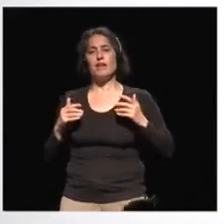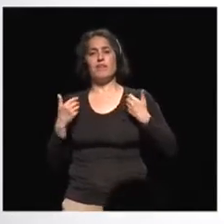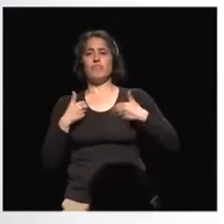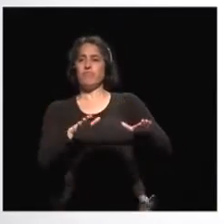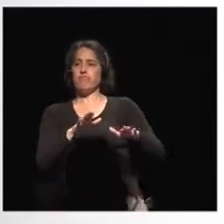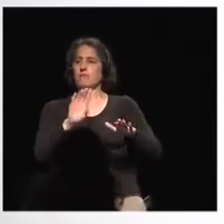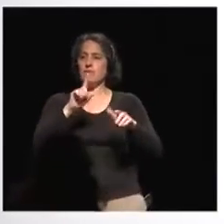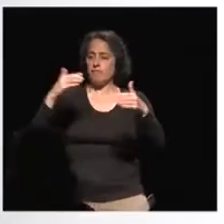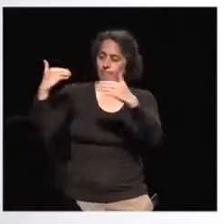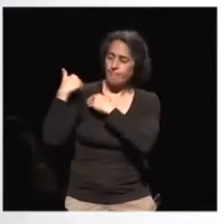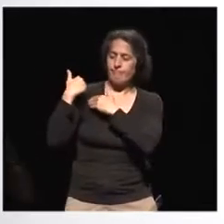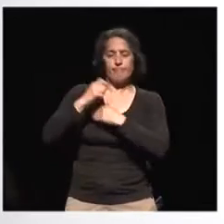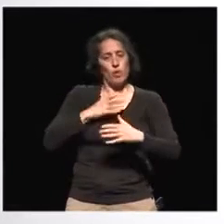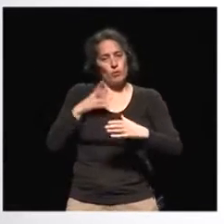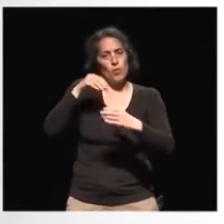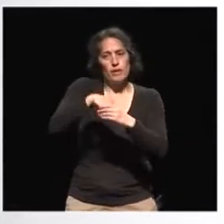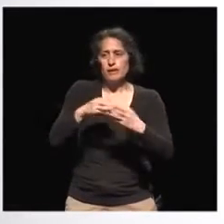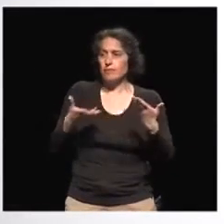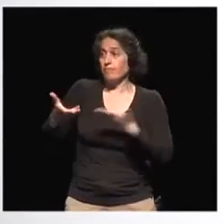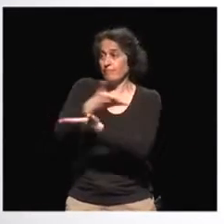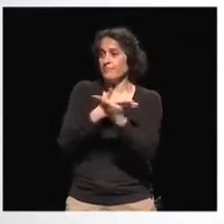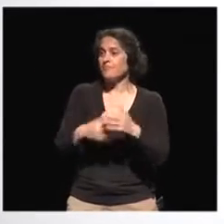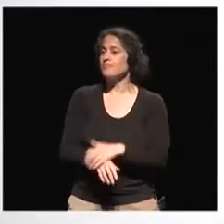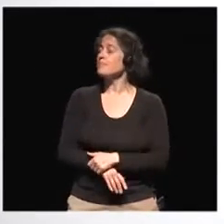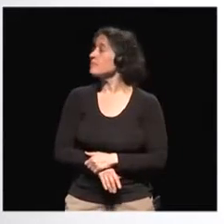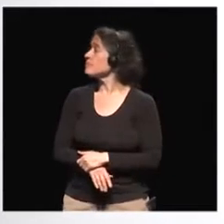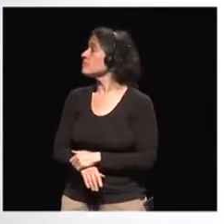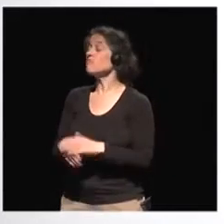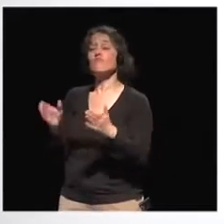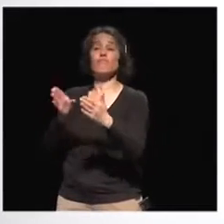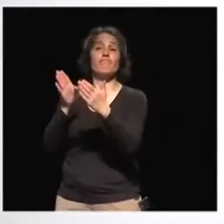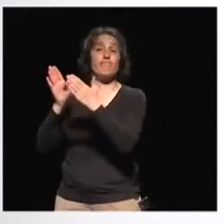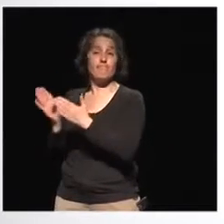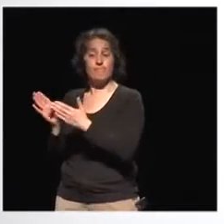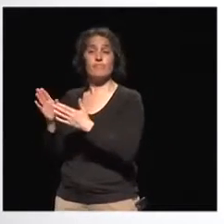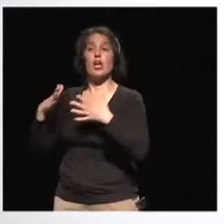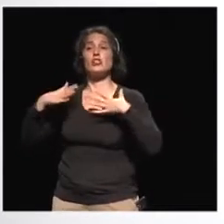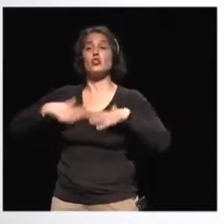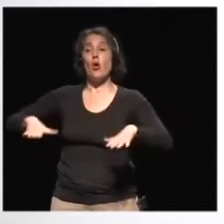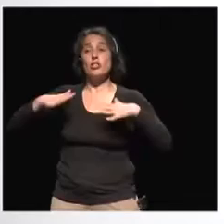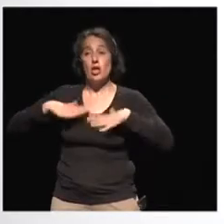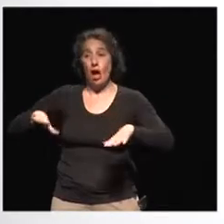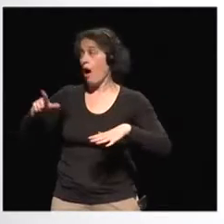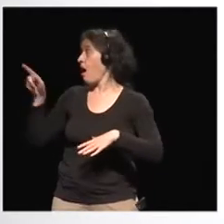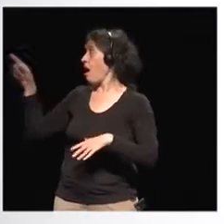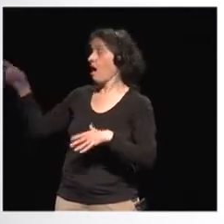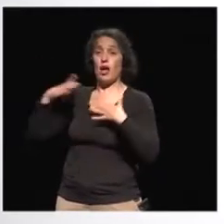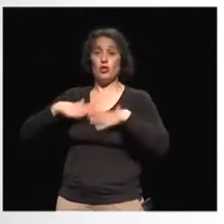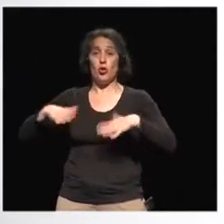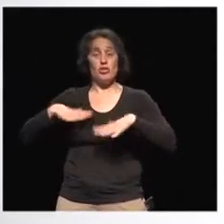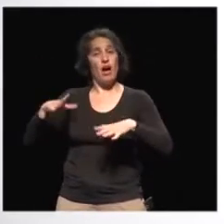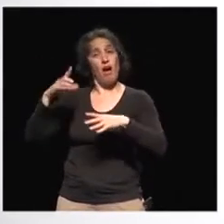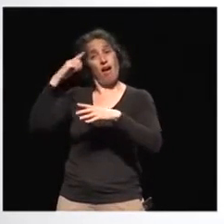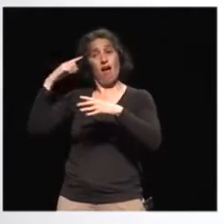David, do you have global citizens in Georgia or do you think that's a relevant concept for the